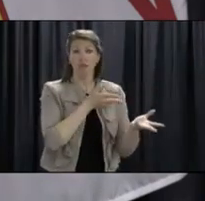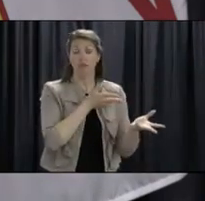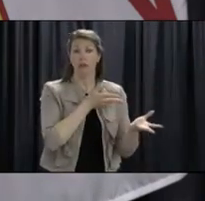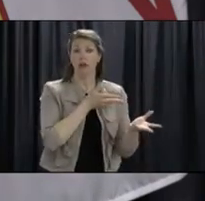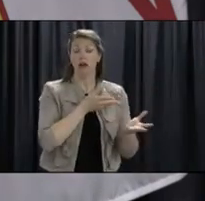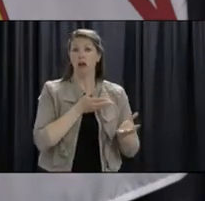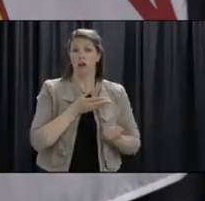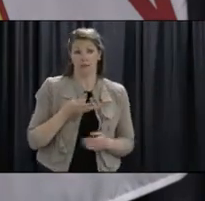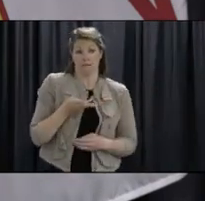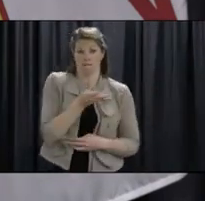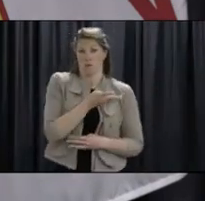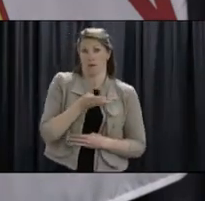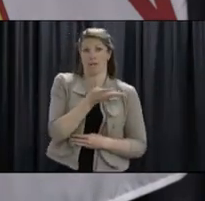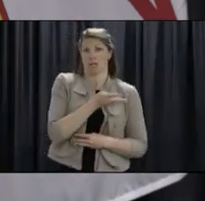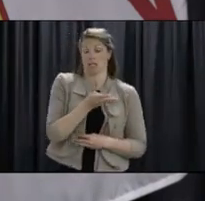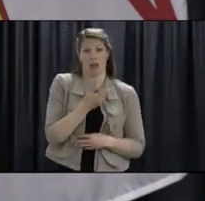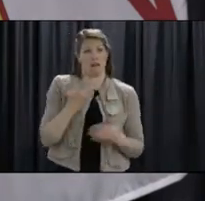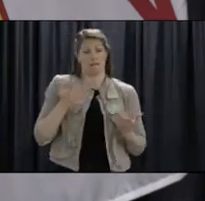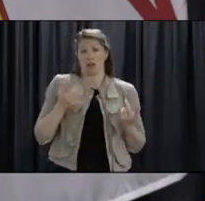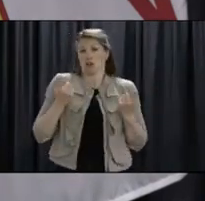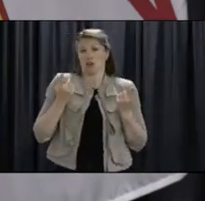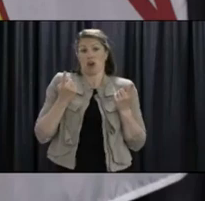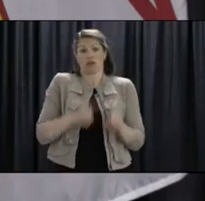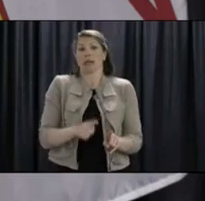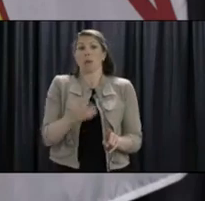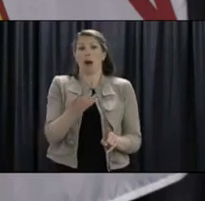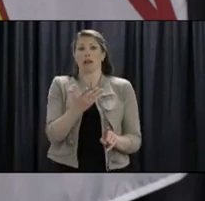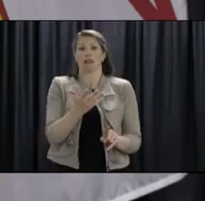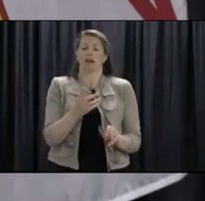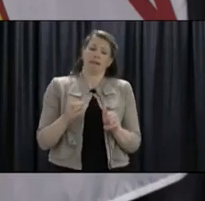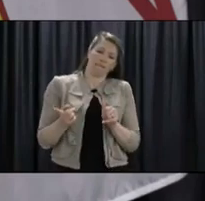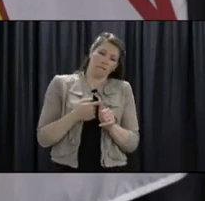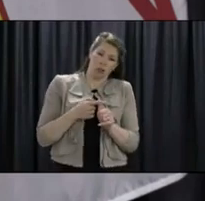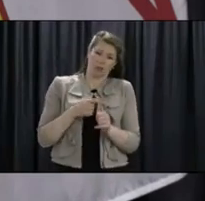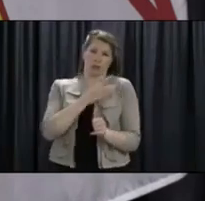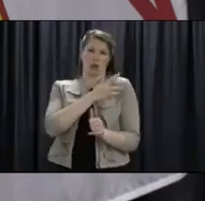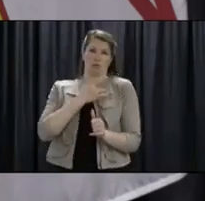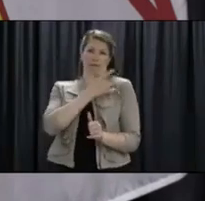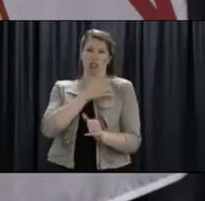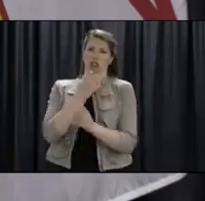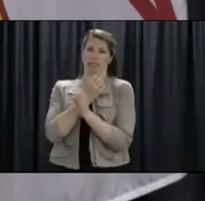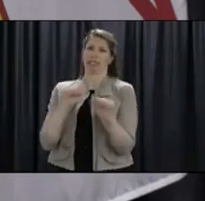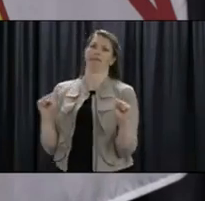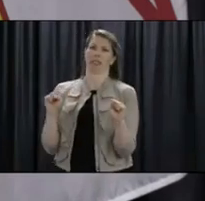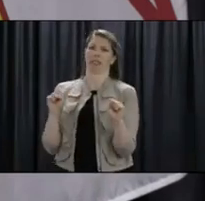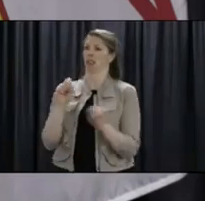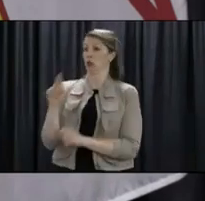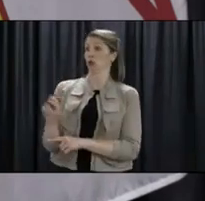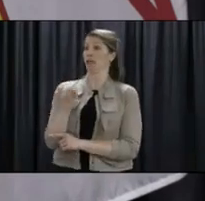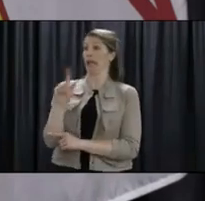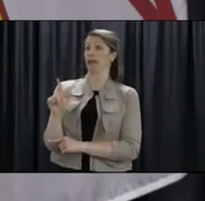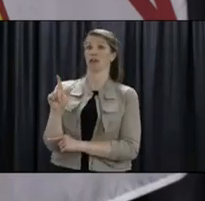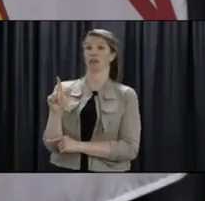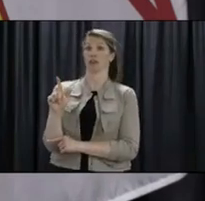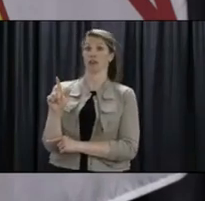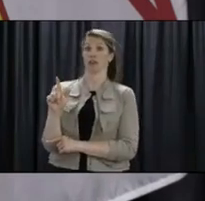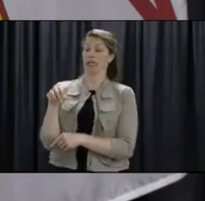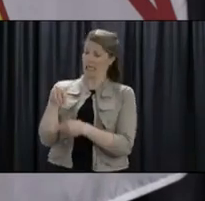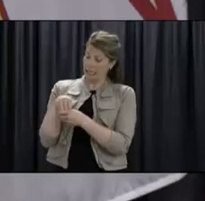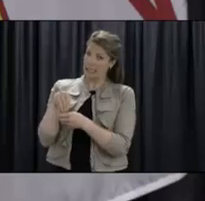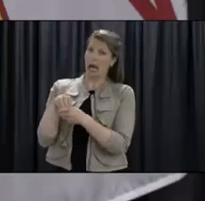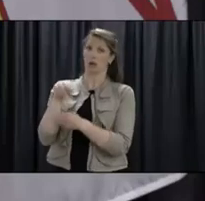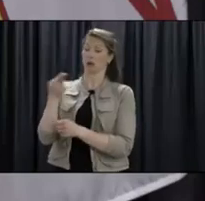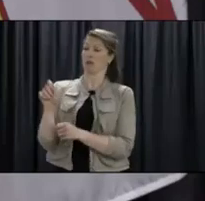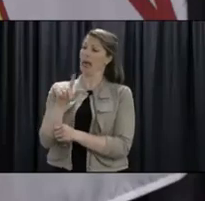First and foremost, had to move safely amongst your own province. So in order for you to open up to any border, you must prove